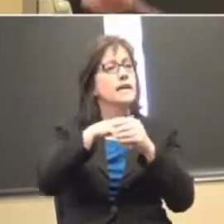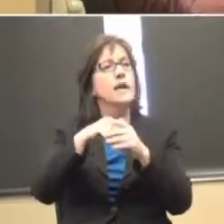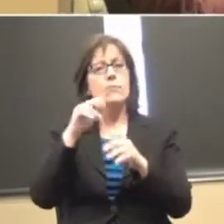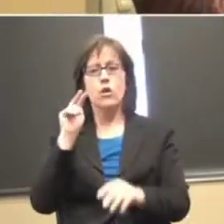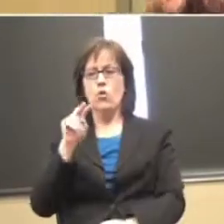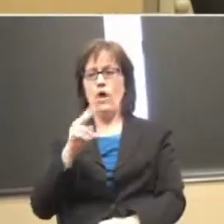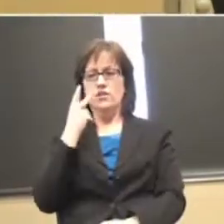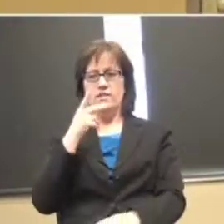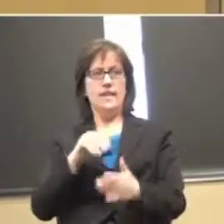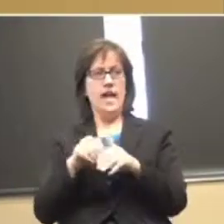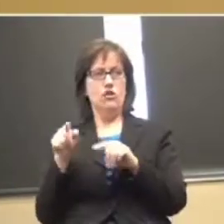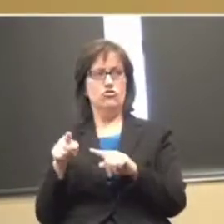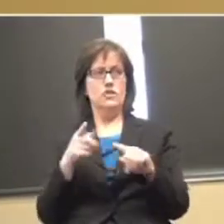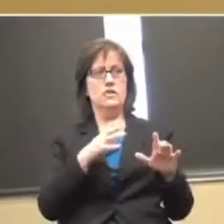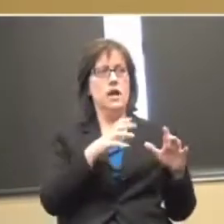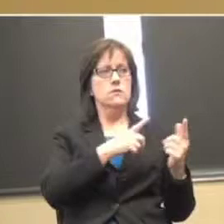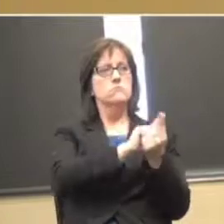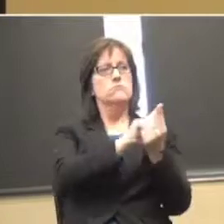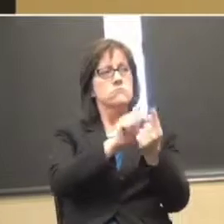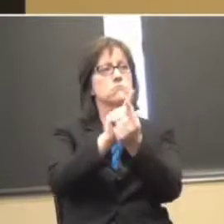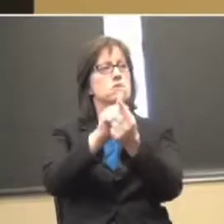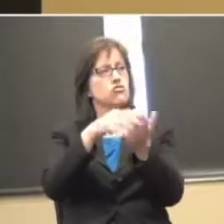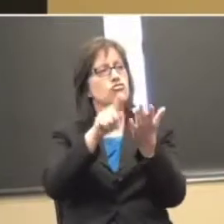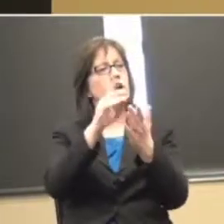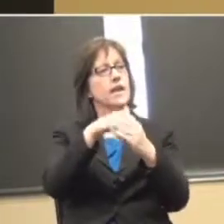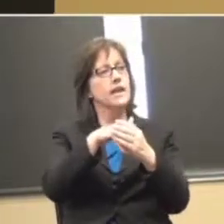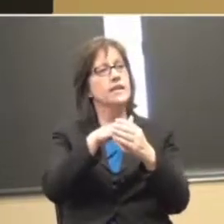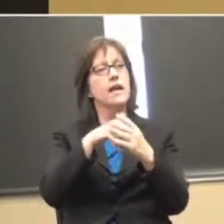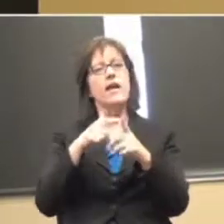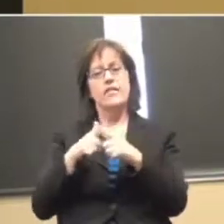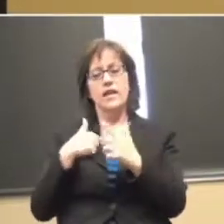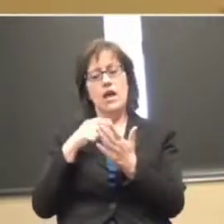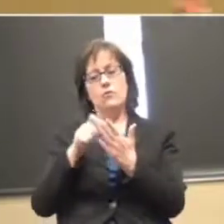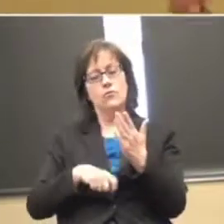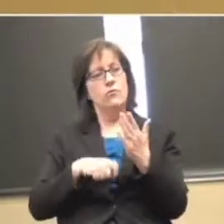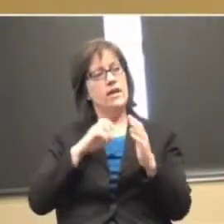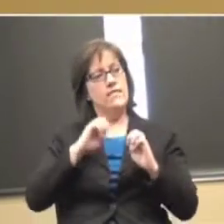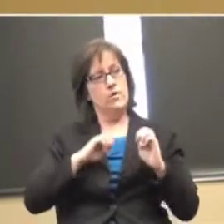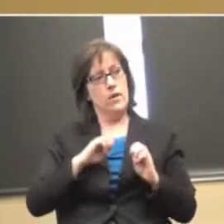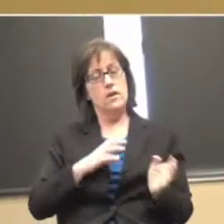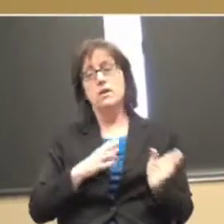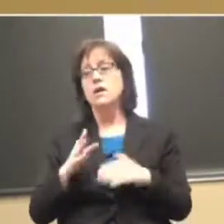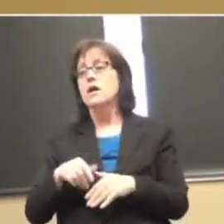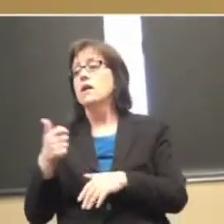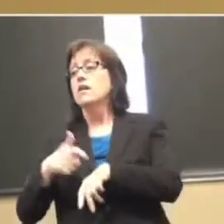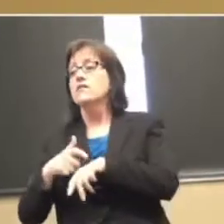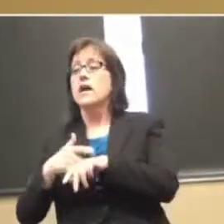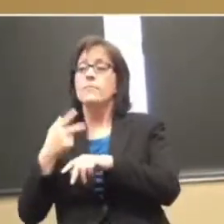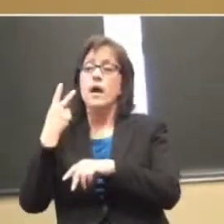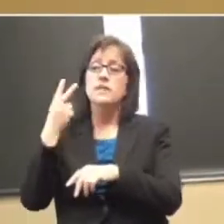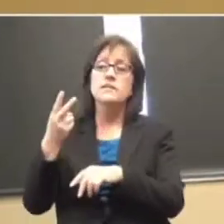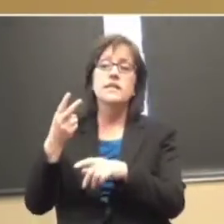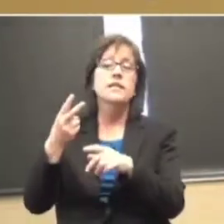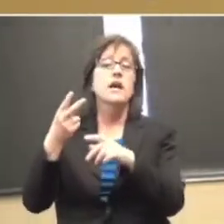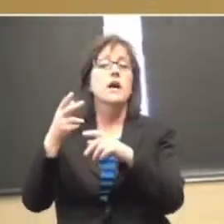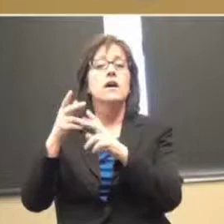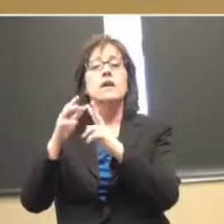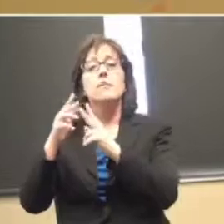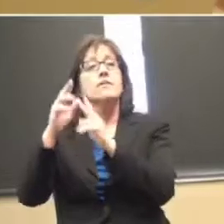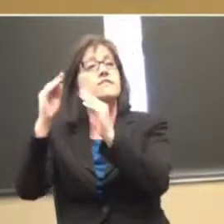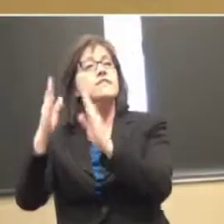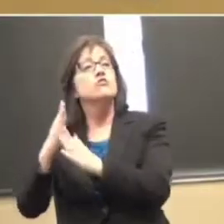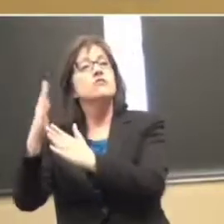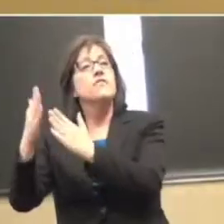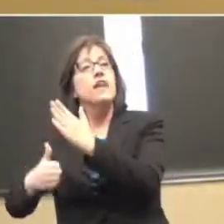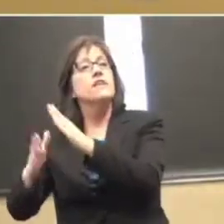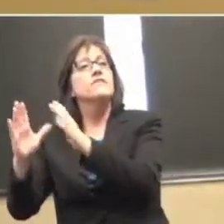-in, and I'm to fill out that component of it. Maybe some other time I'm going to watch a couple of the teachers at end of the class period. This